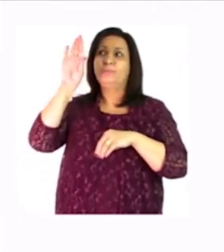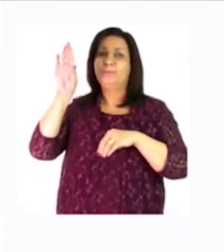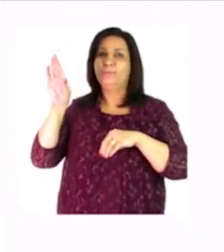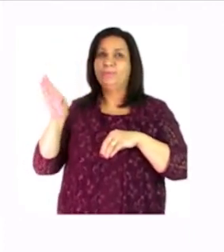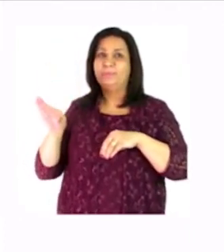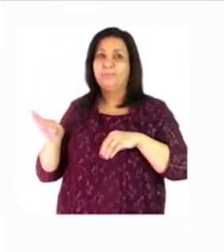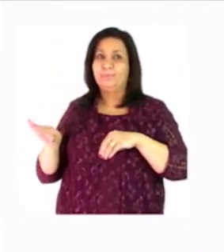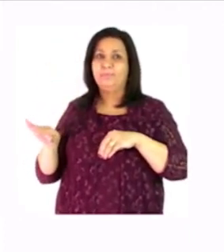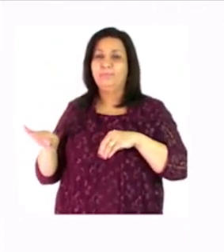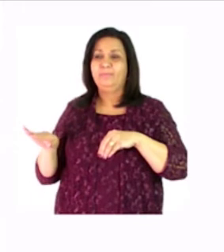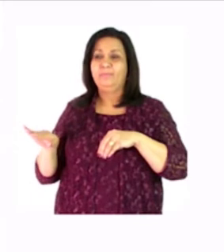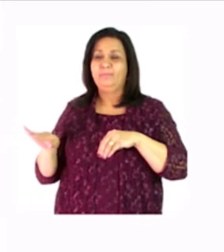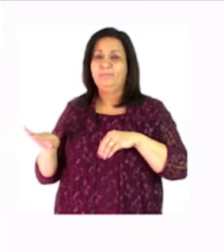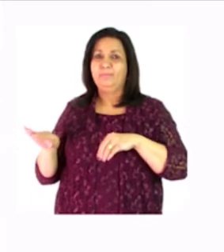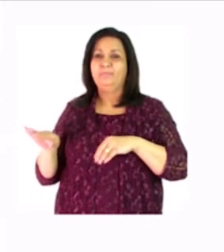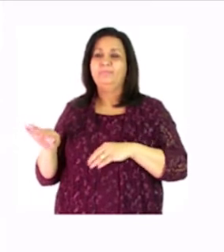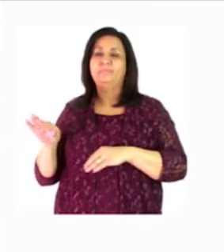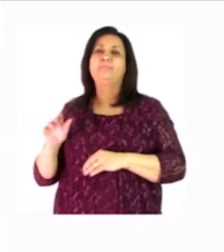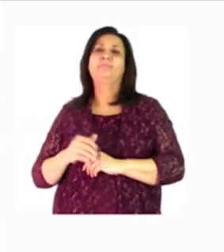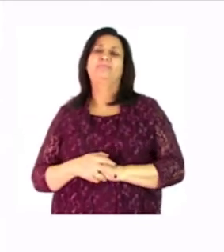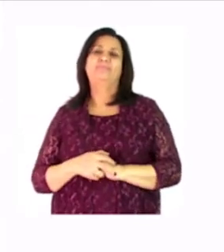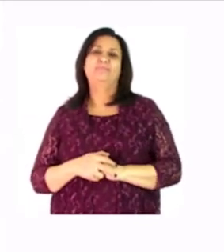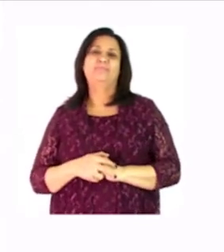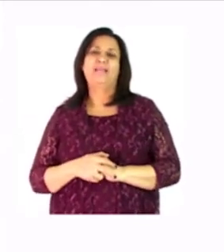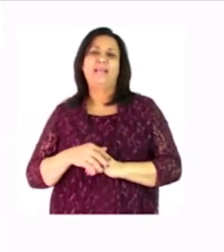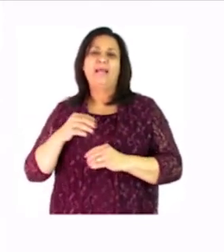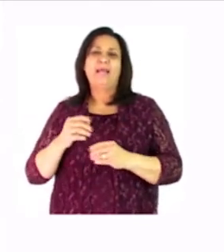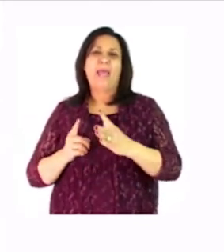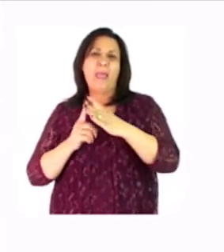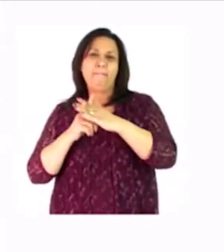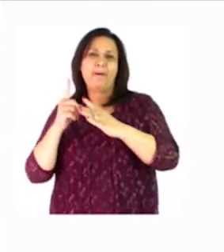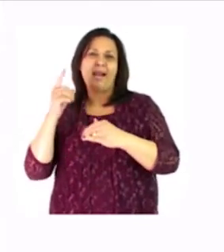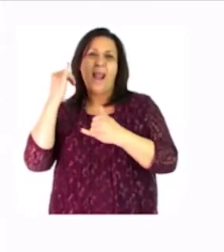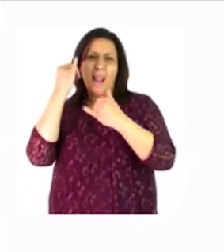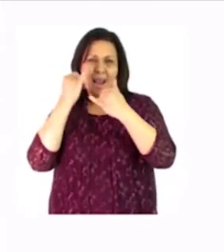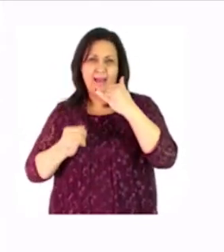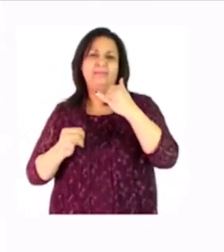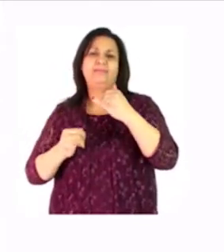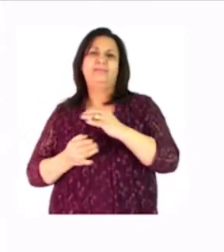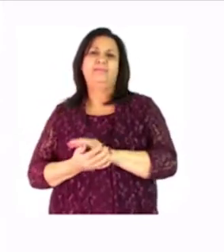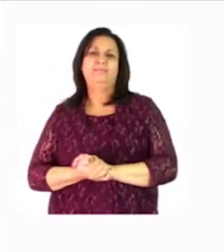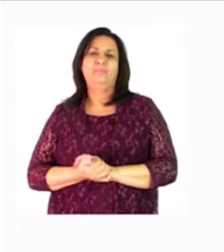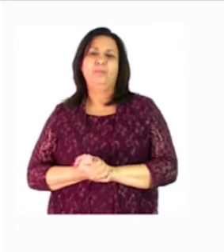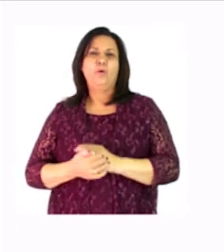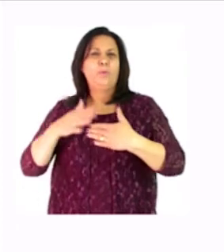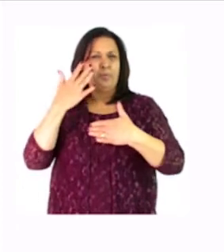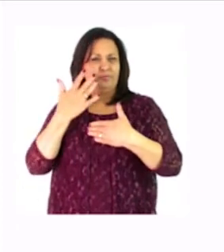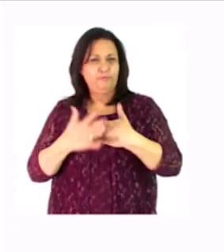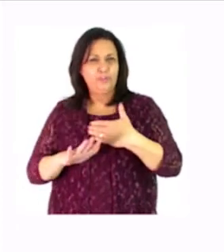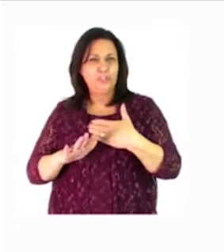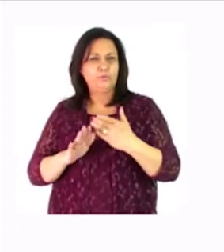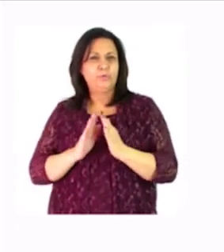our number three picture that is what happens last now when you have finished with page five